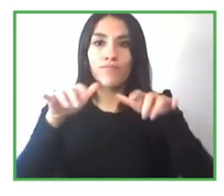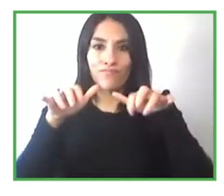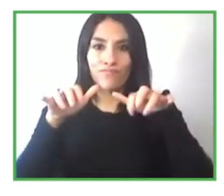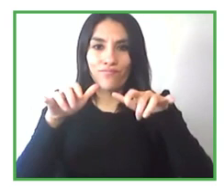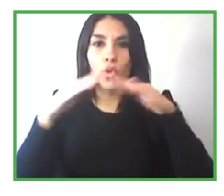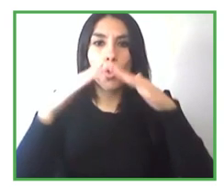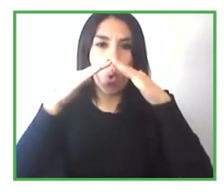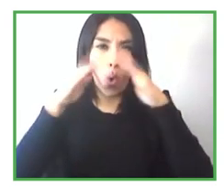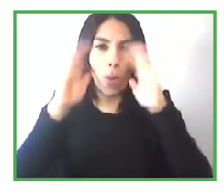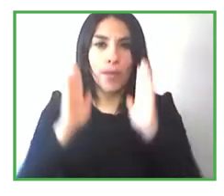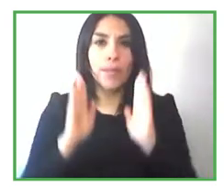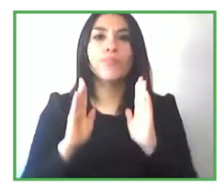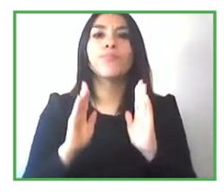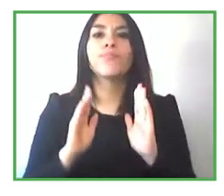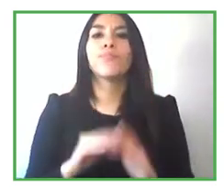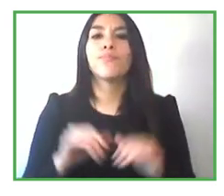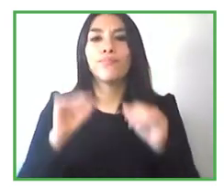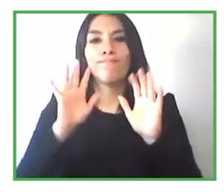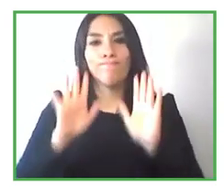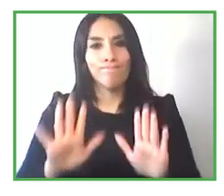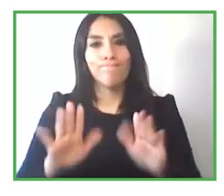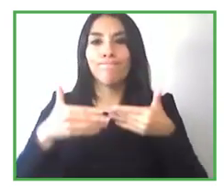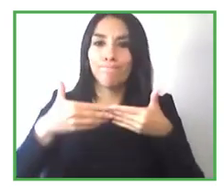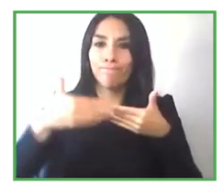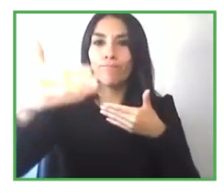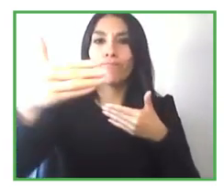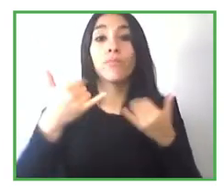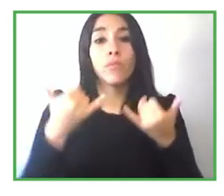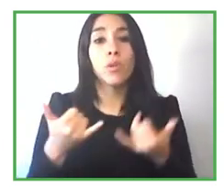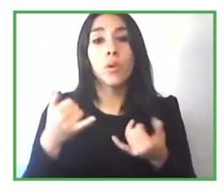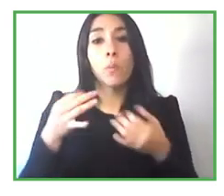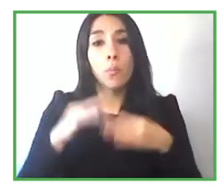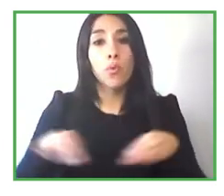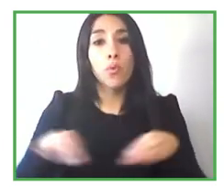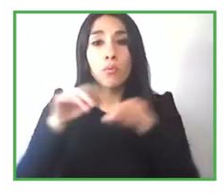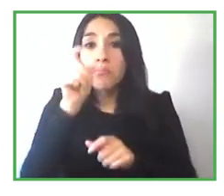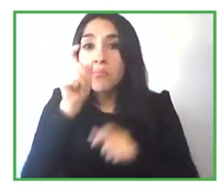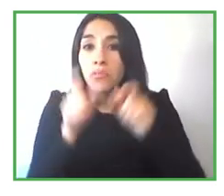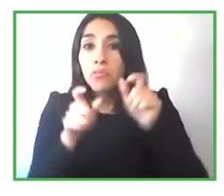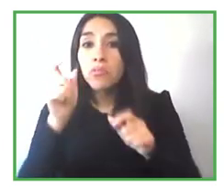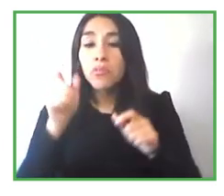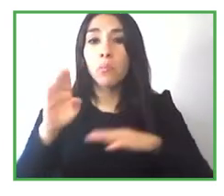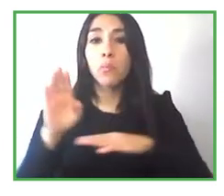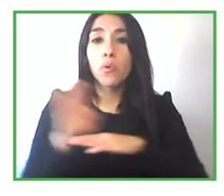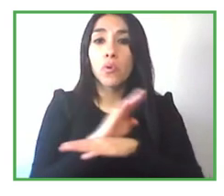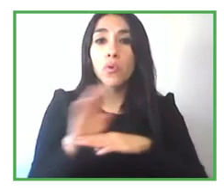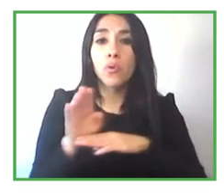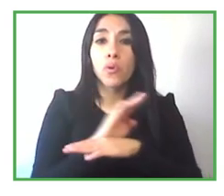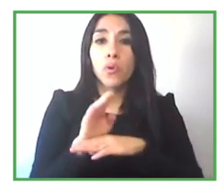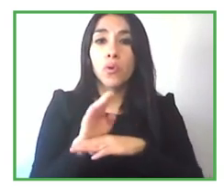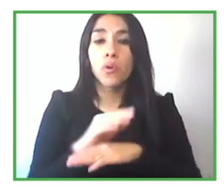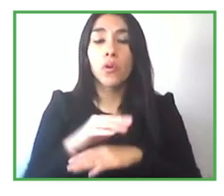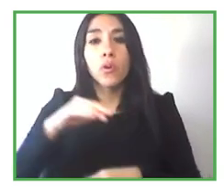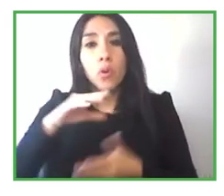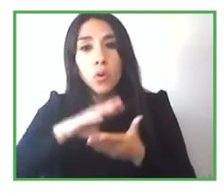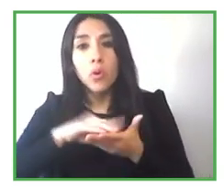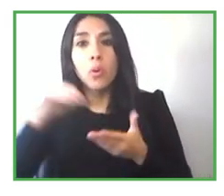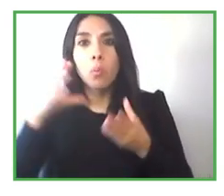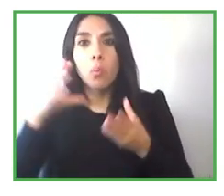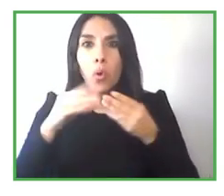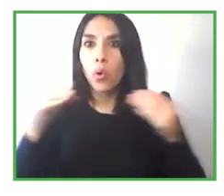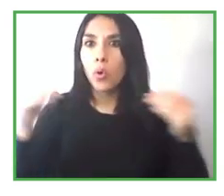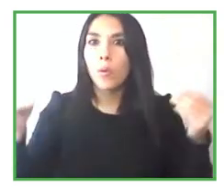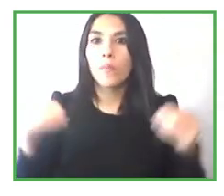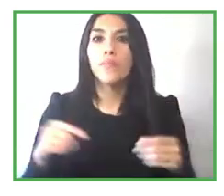we have learned so much from what would be a negative experience and we've we've allowed our graduates to be able to have the